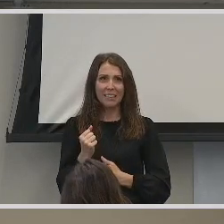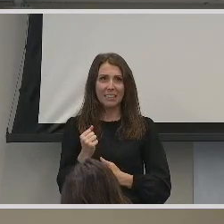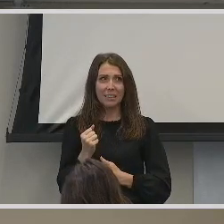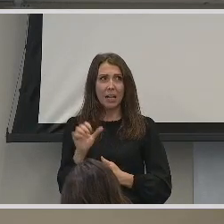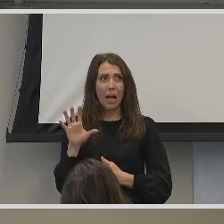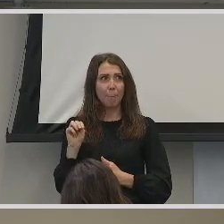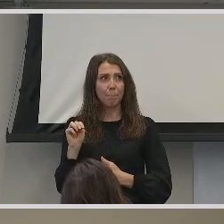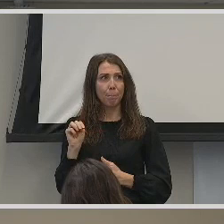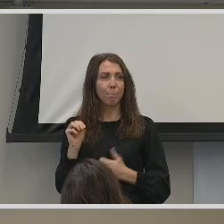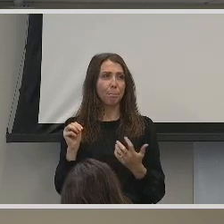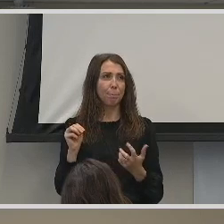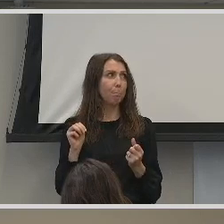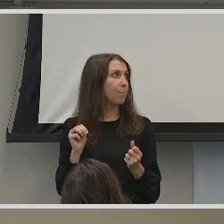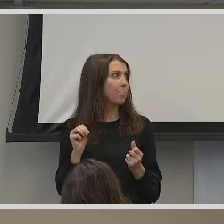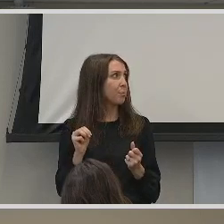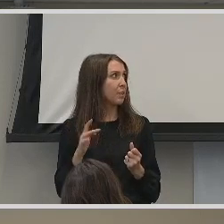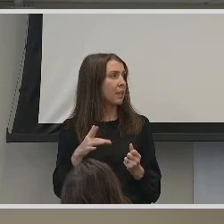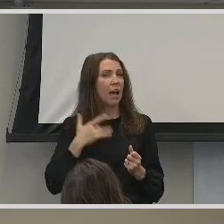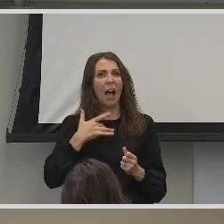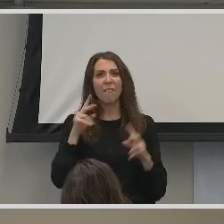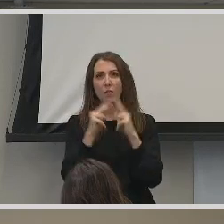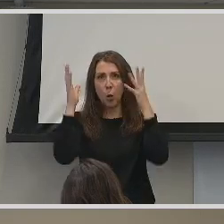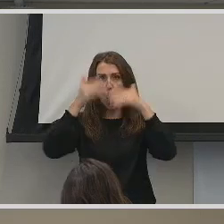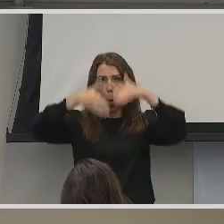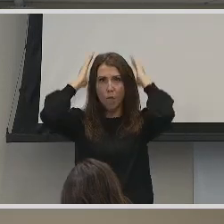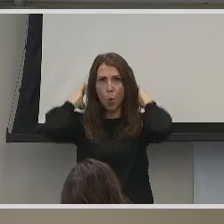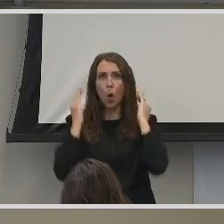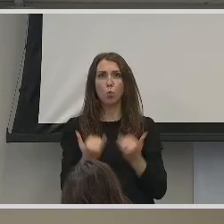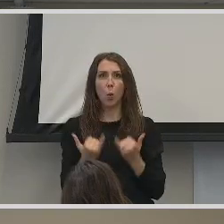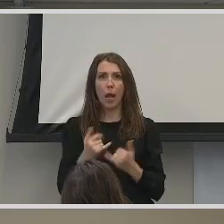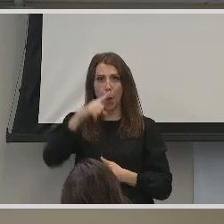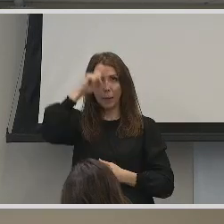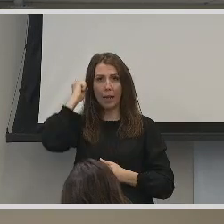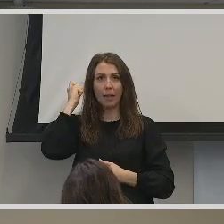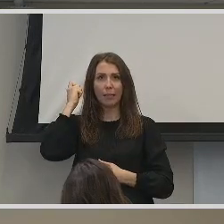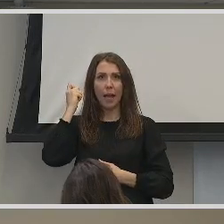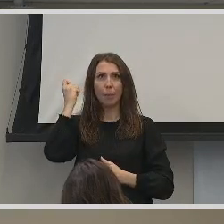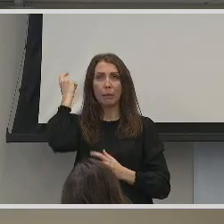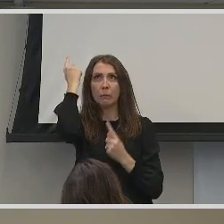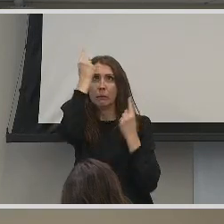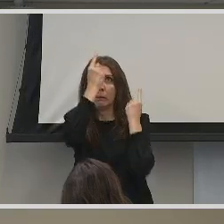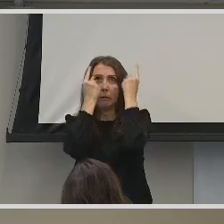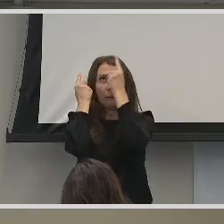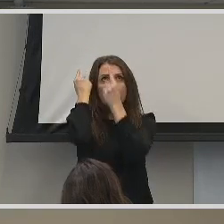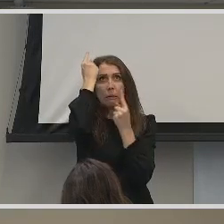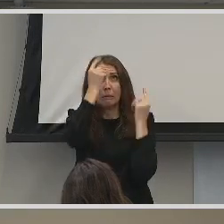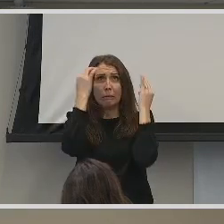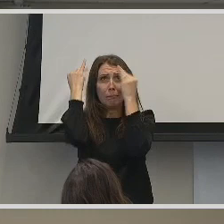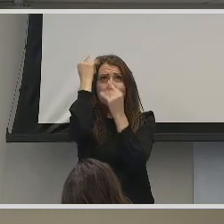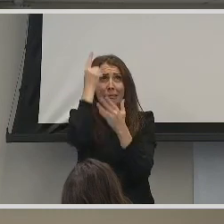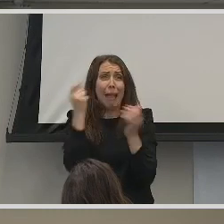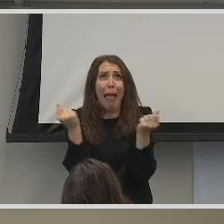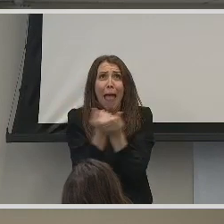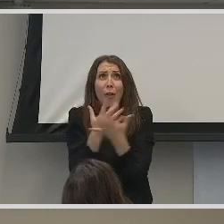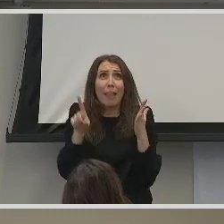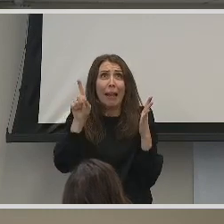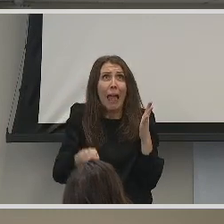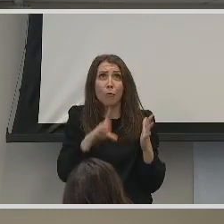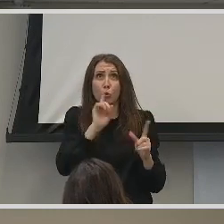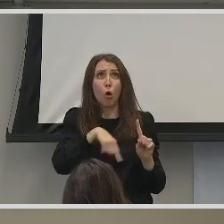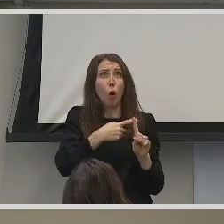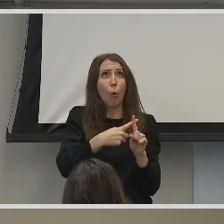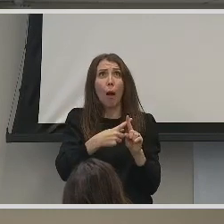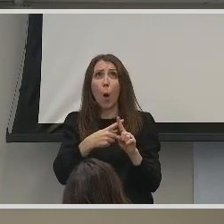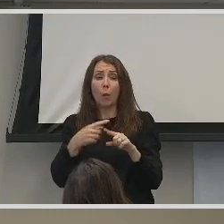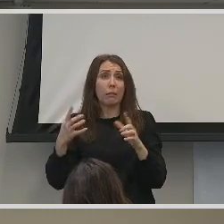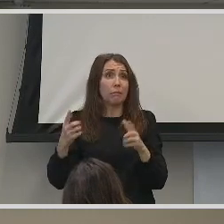I just feel very overwhelmed right now because I'm thinking about everything I just talked about and how far I've come and